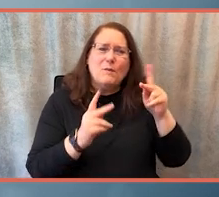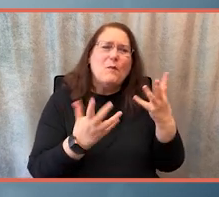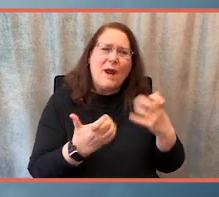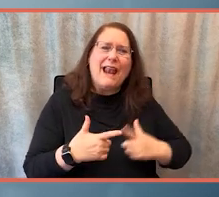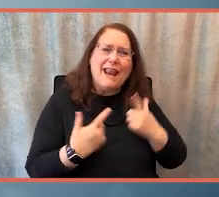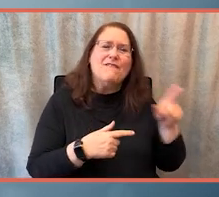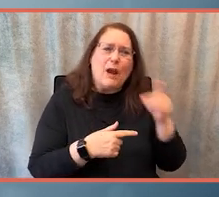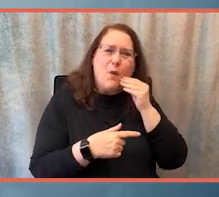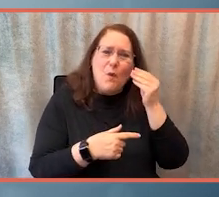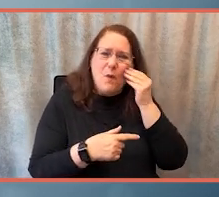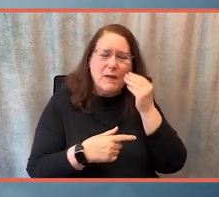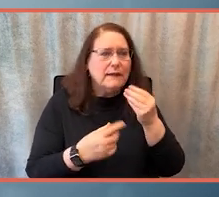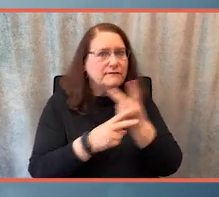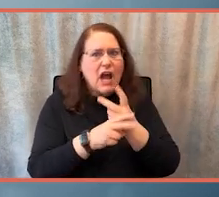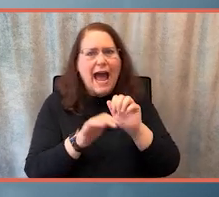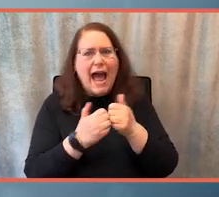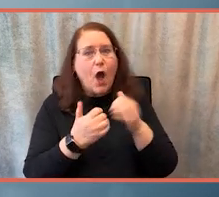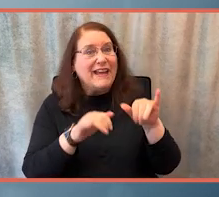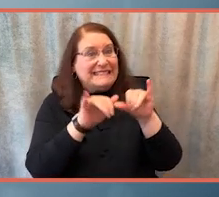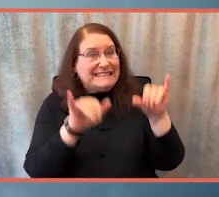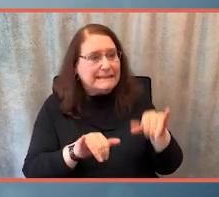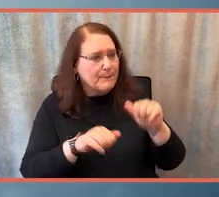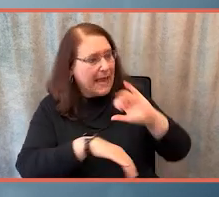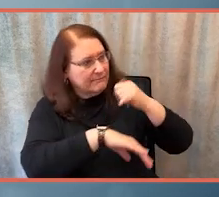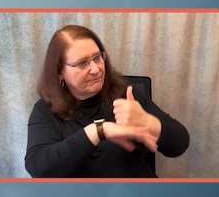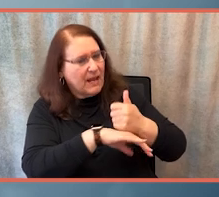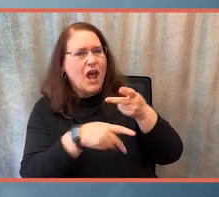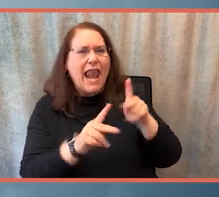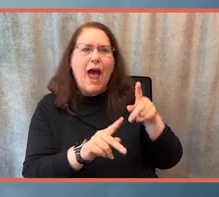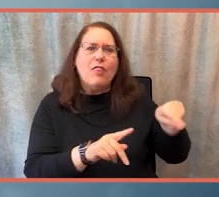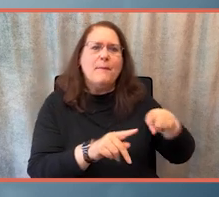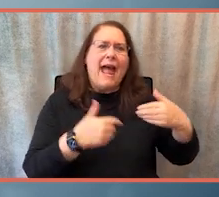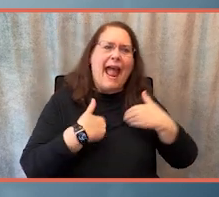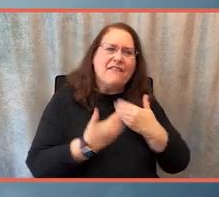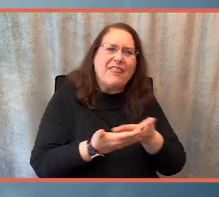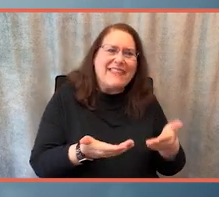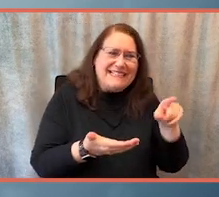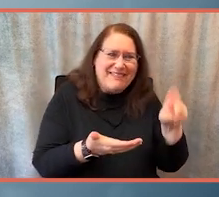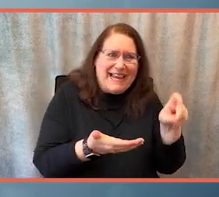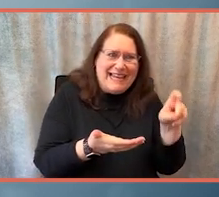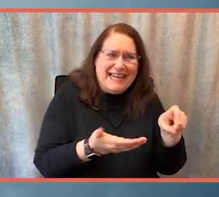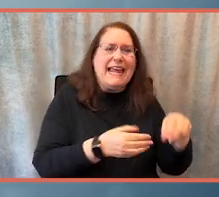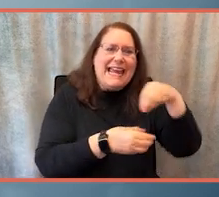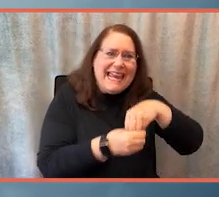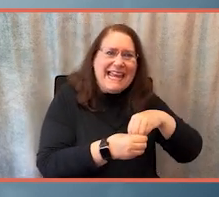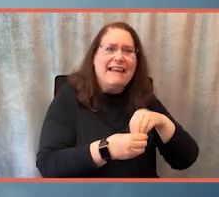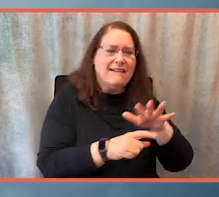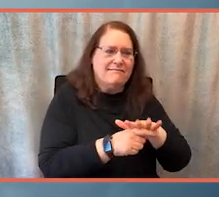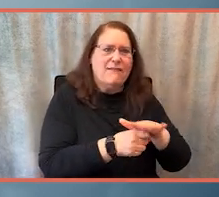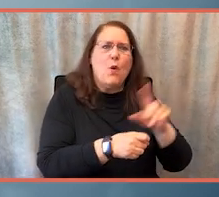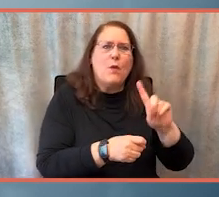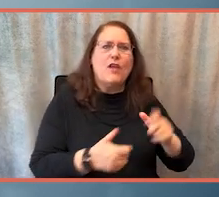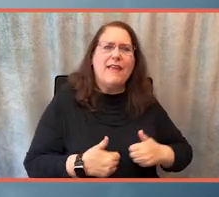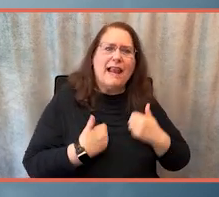let's figure out how we can create a system that allows them to then have the facilities within where they live to be able to